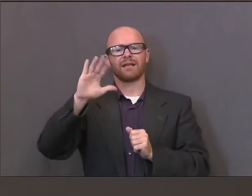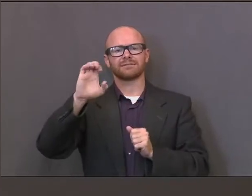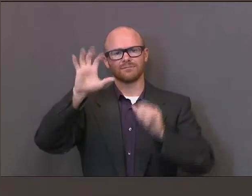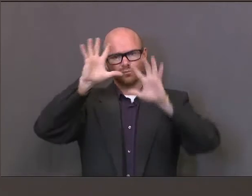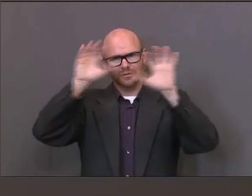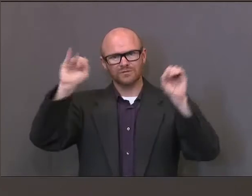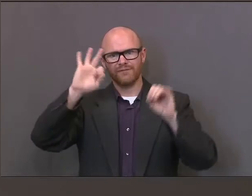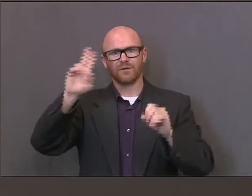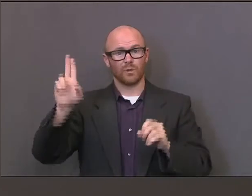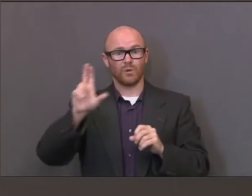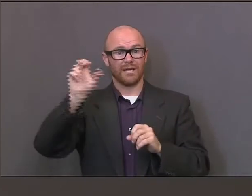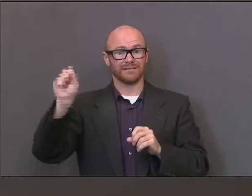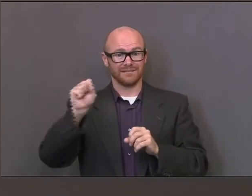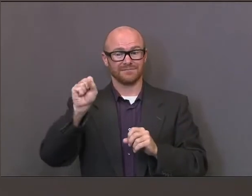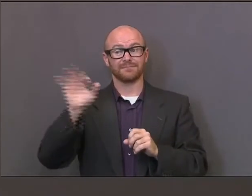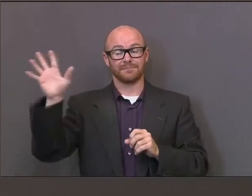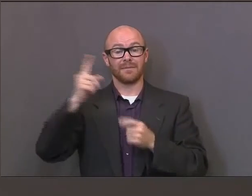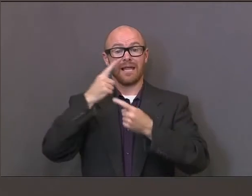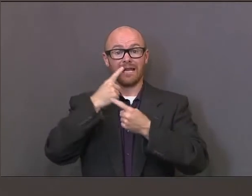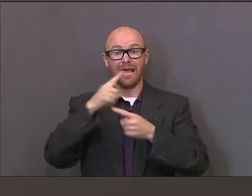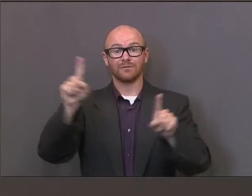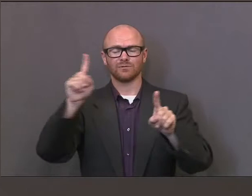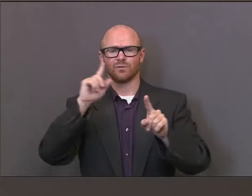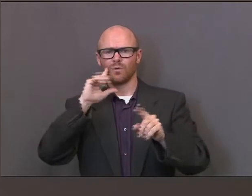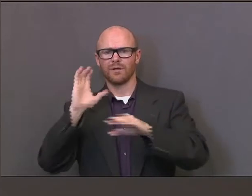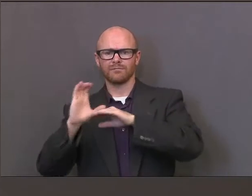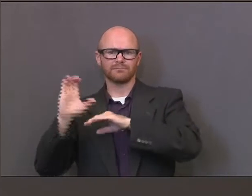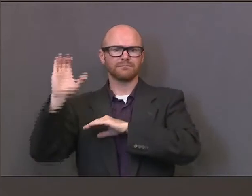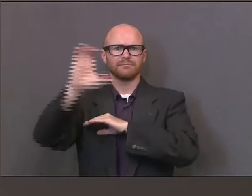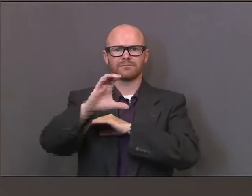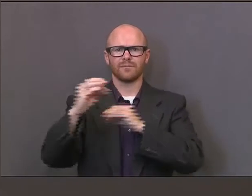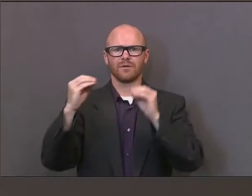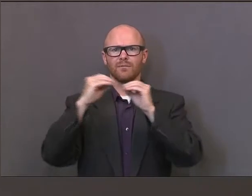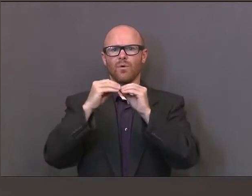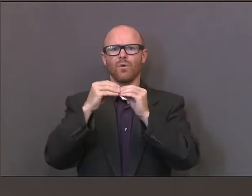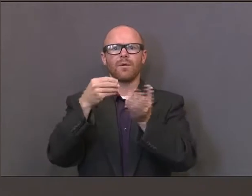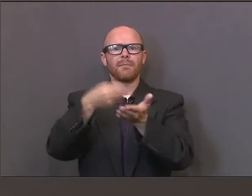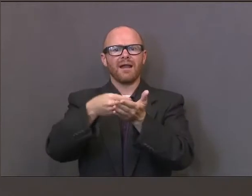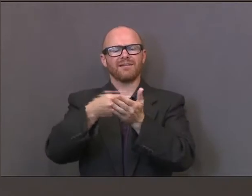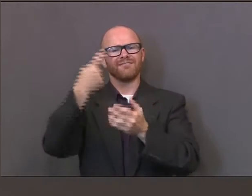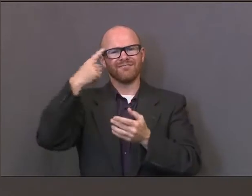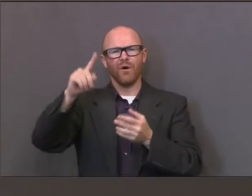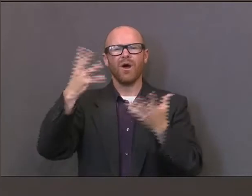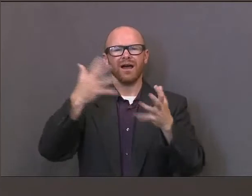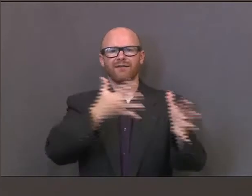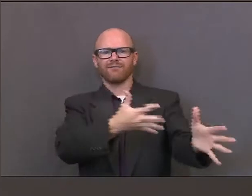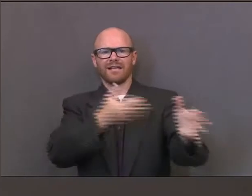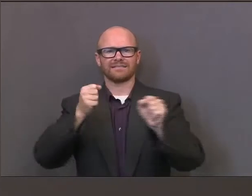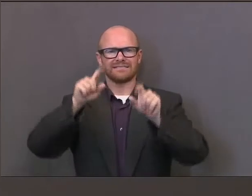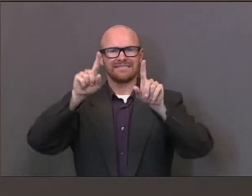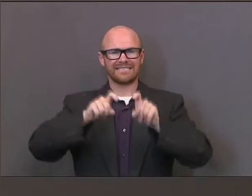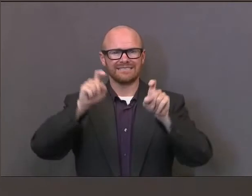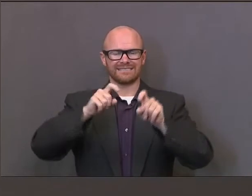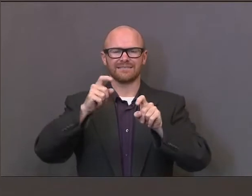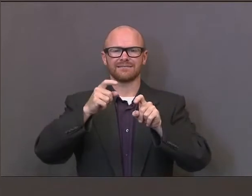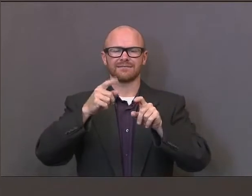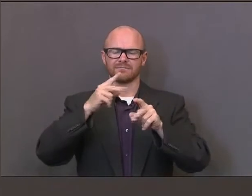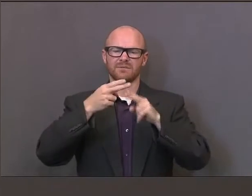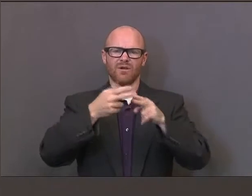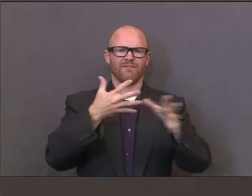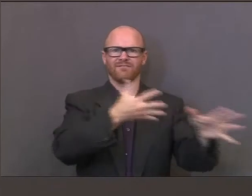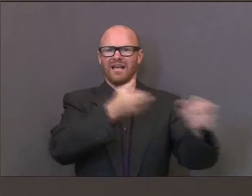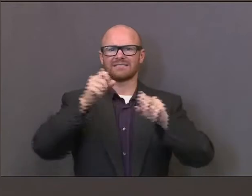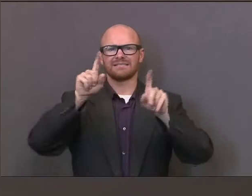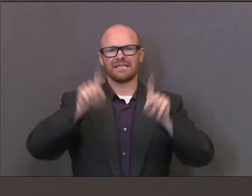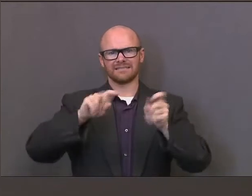they announced then that they were going to put more money into rapid antigen testing. Now, we've talked about testing, it seems like, every week.